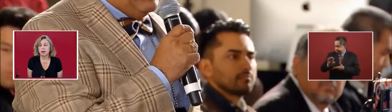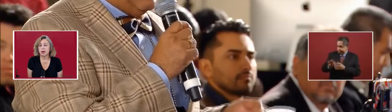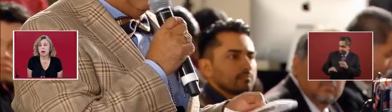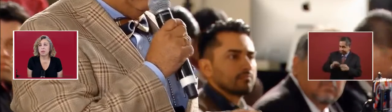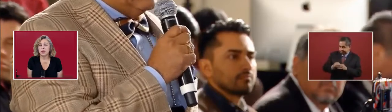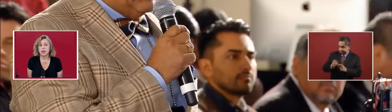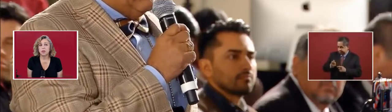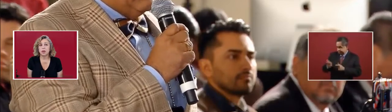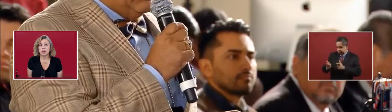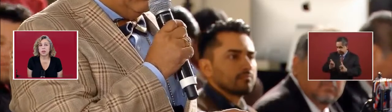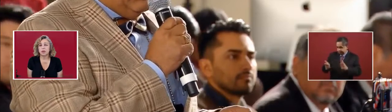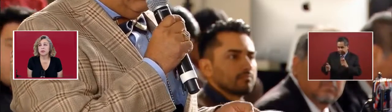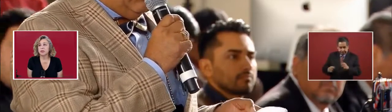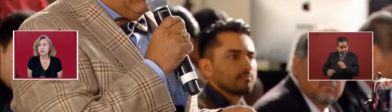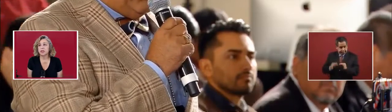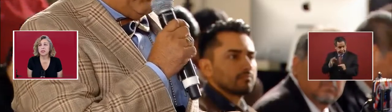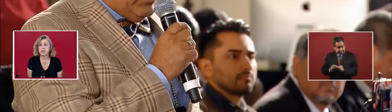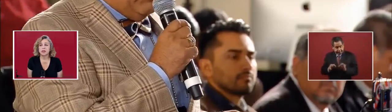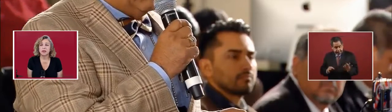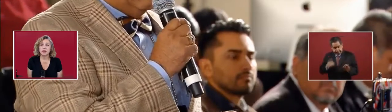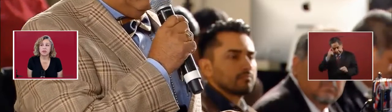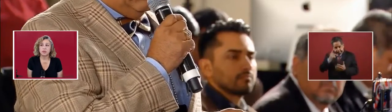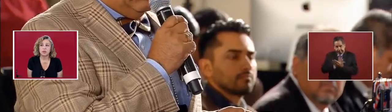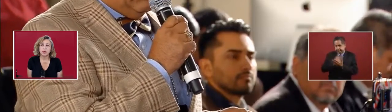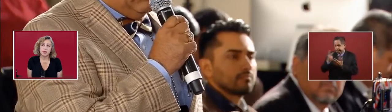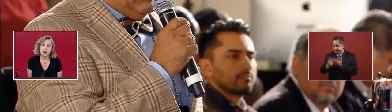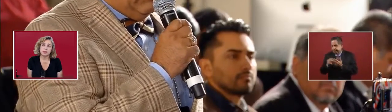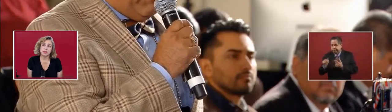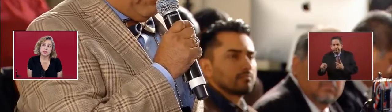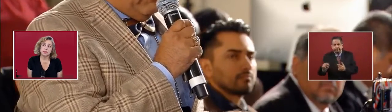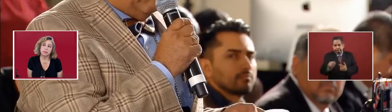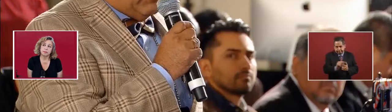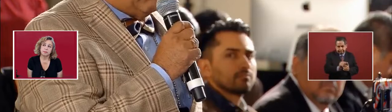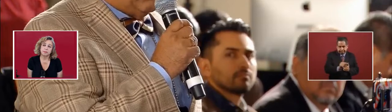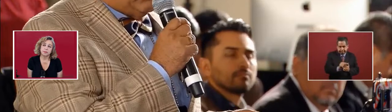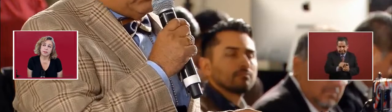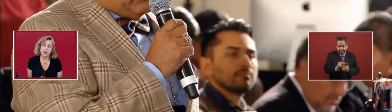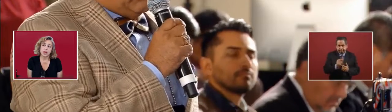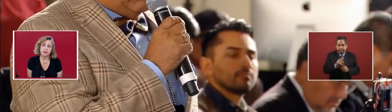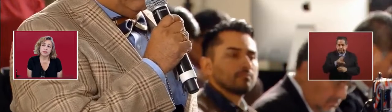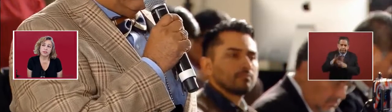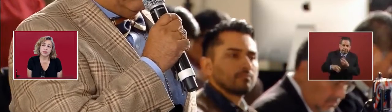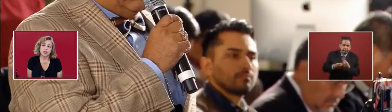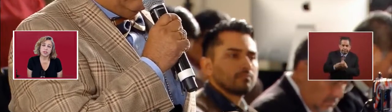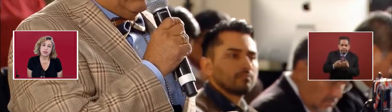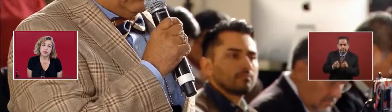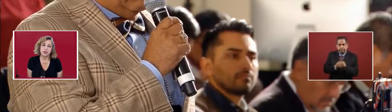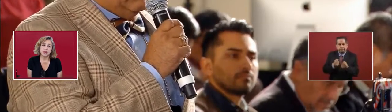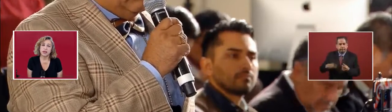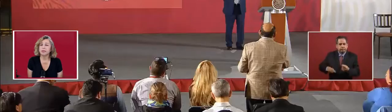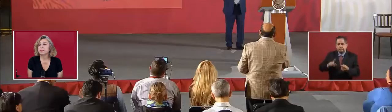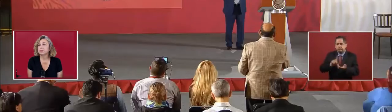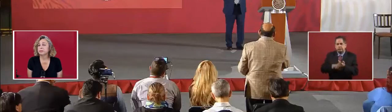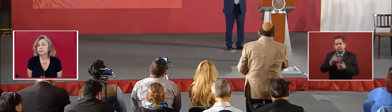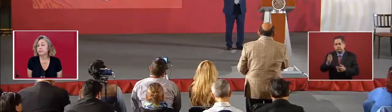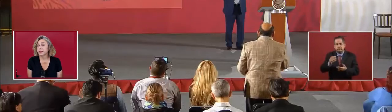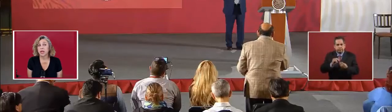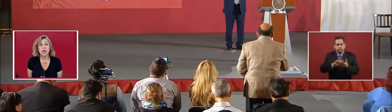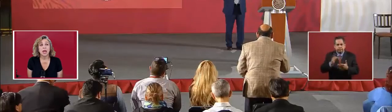are being well used to programs and infrastructure and all that?